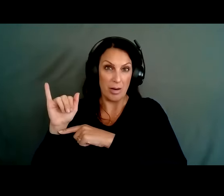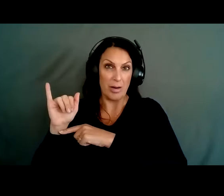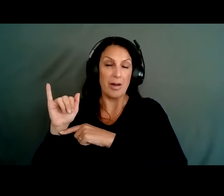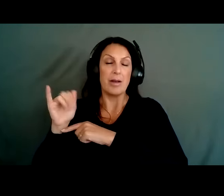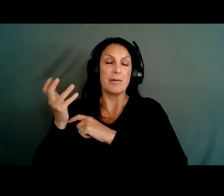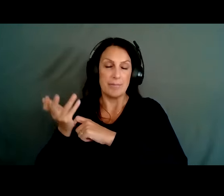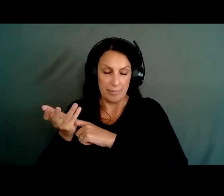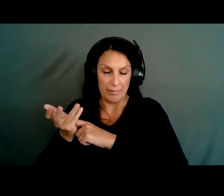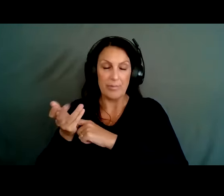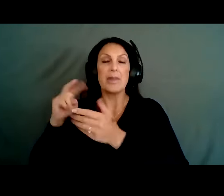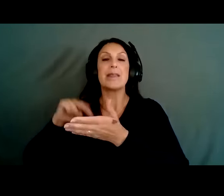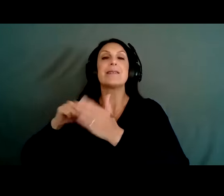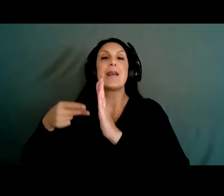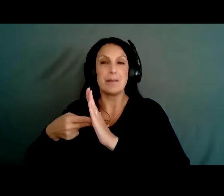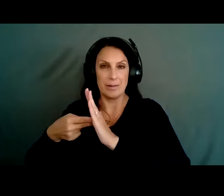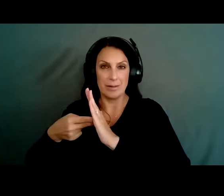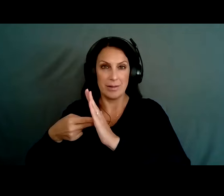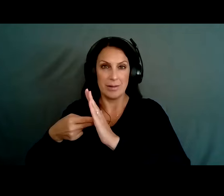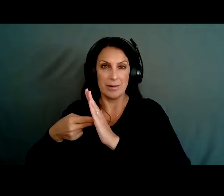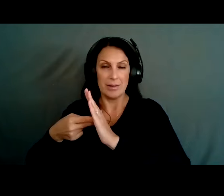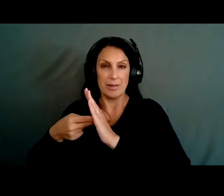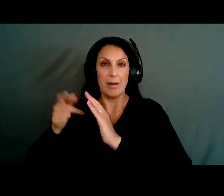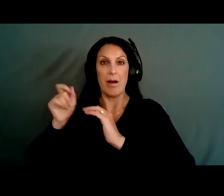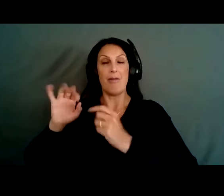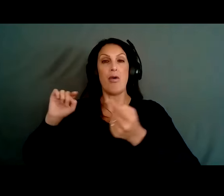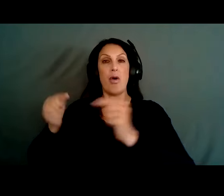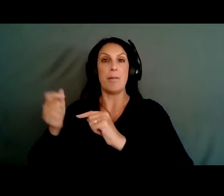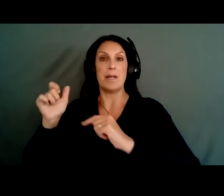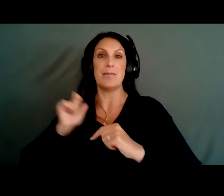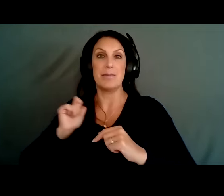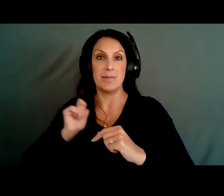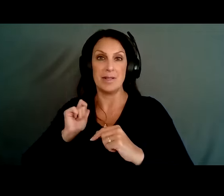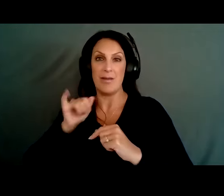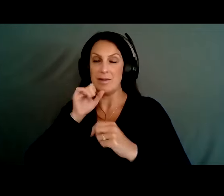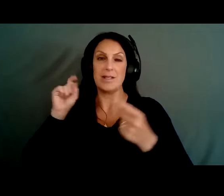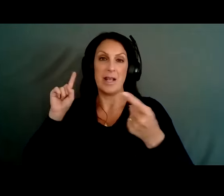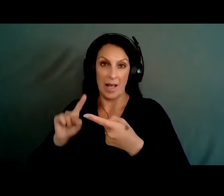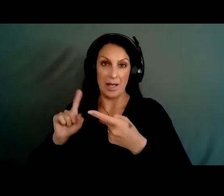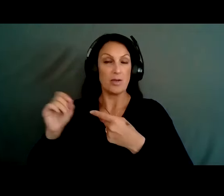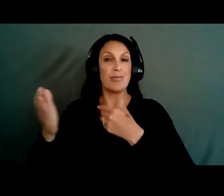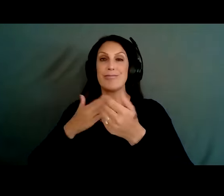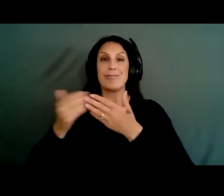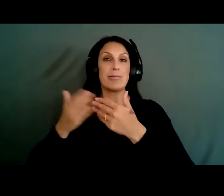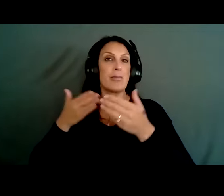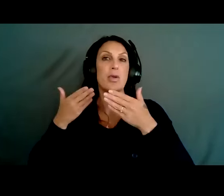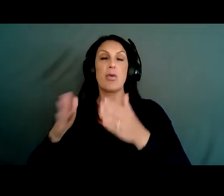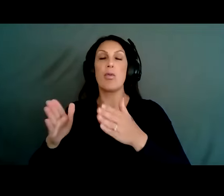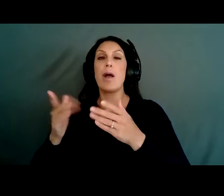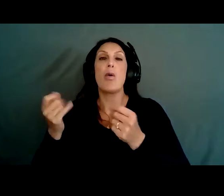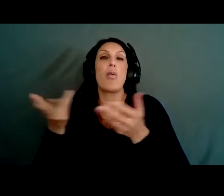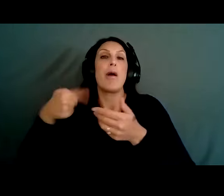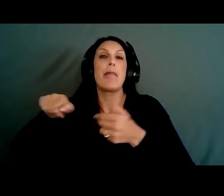intensity or intent behind that attempt. And the research dispels that. That's not actually the case. Regardless of the mechanism that someone uses,